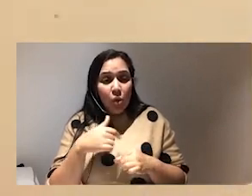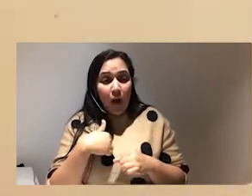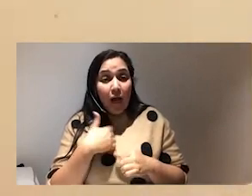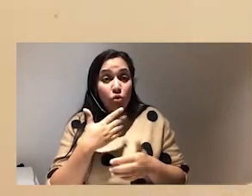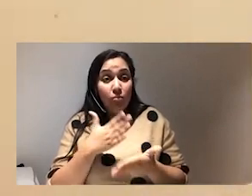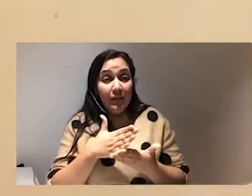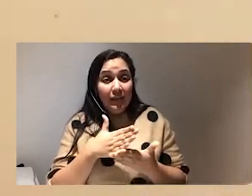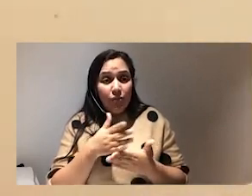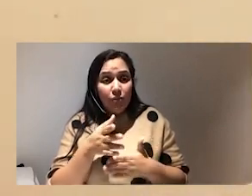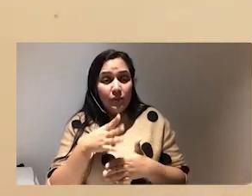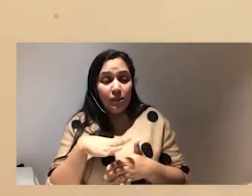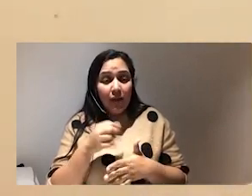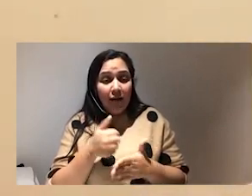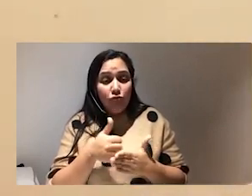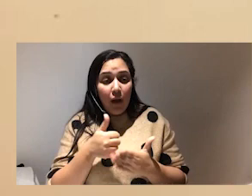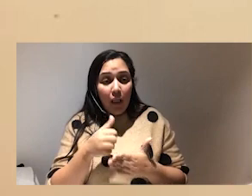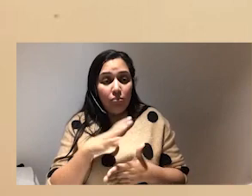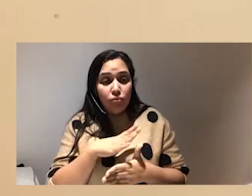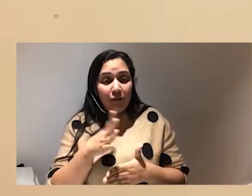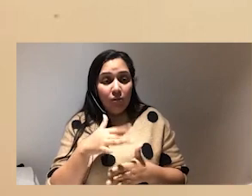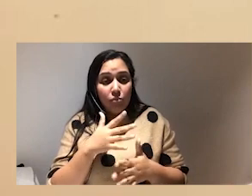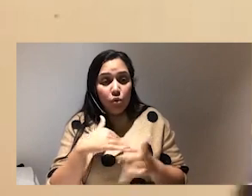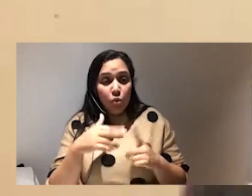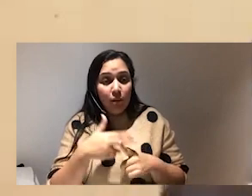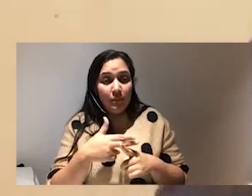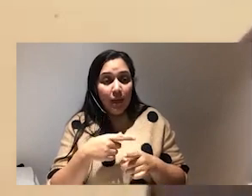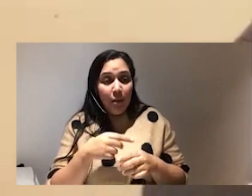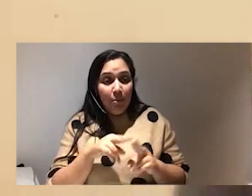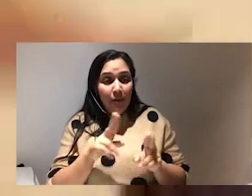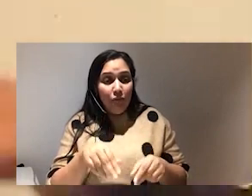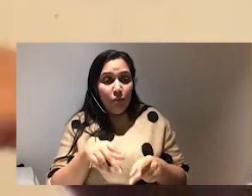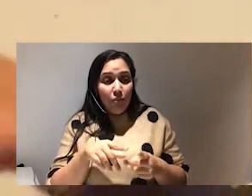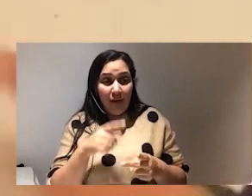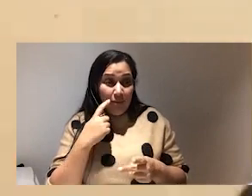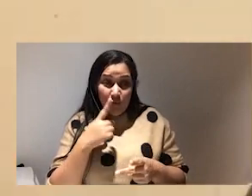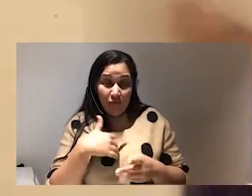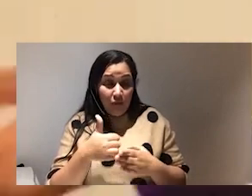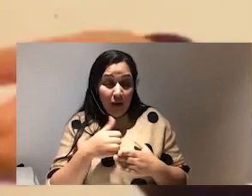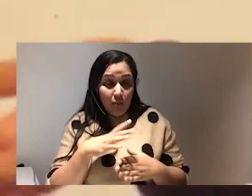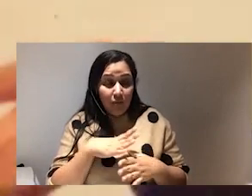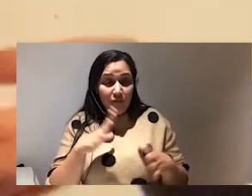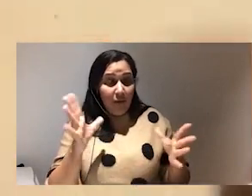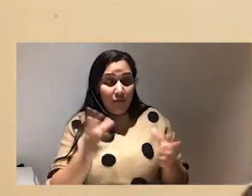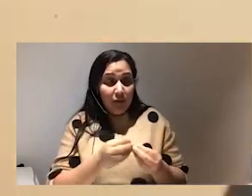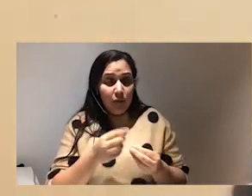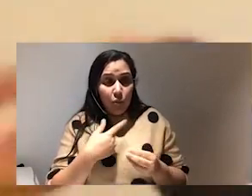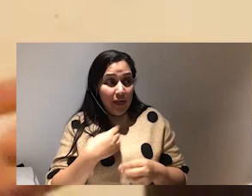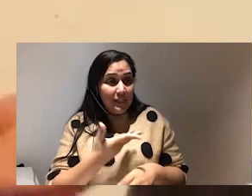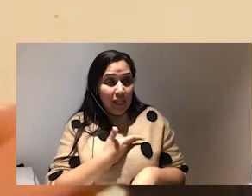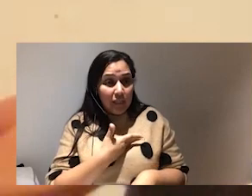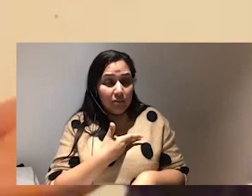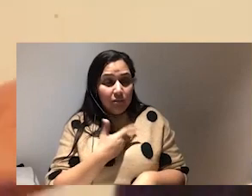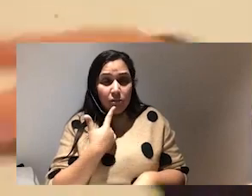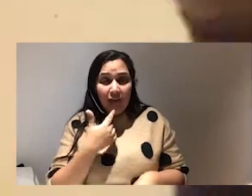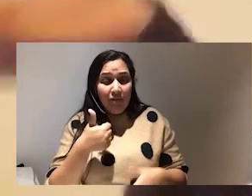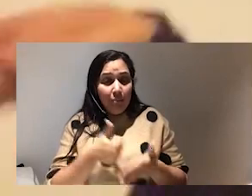believe that we should have regular breaks from from social media platforms like we should have regular breaks from everything we are entitled it's not enough to a minimum of